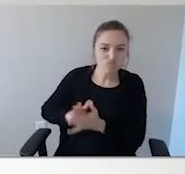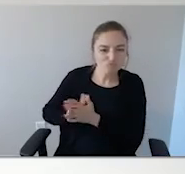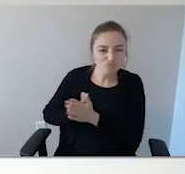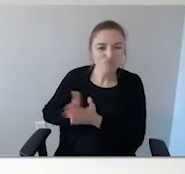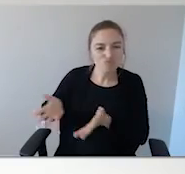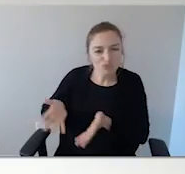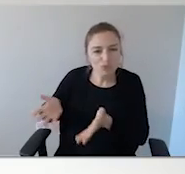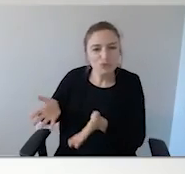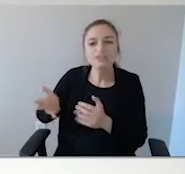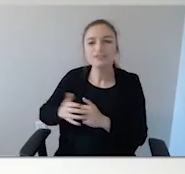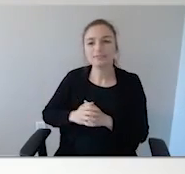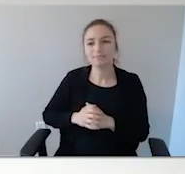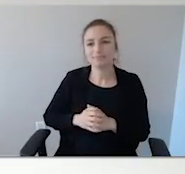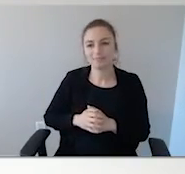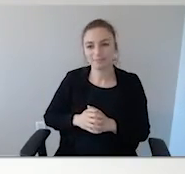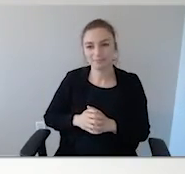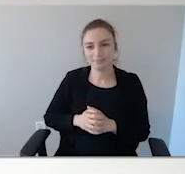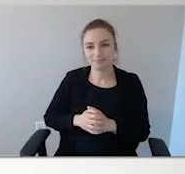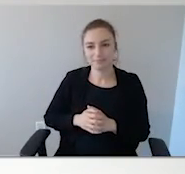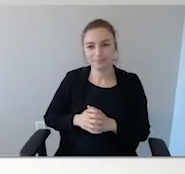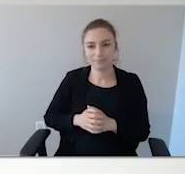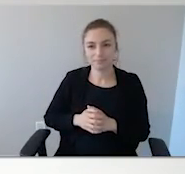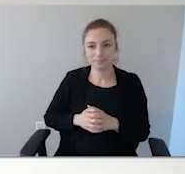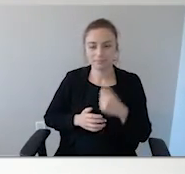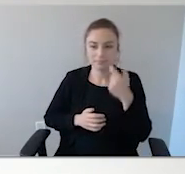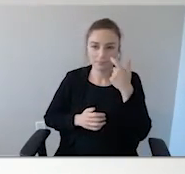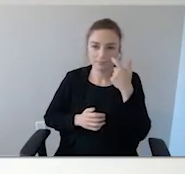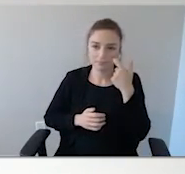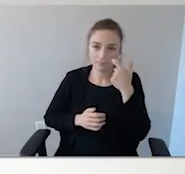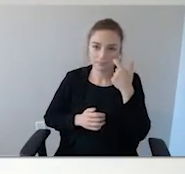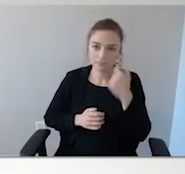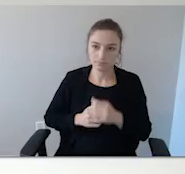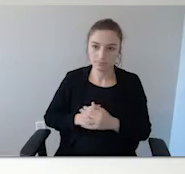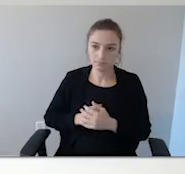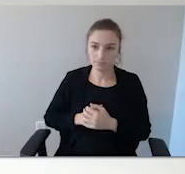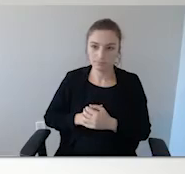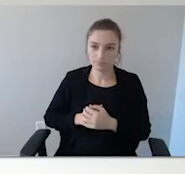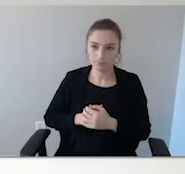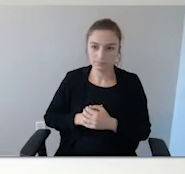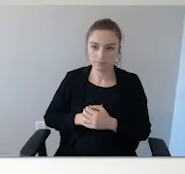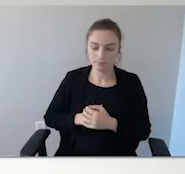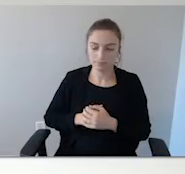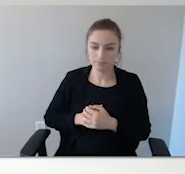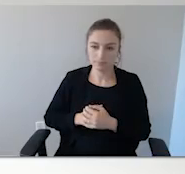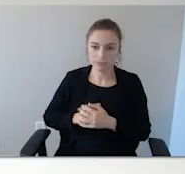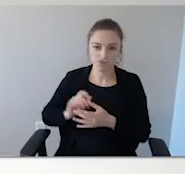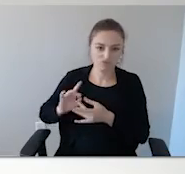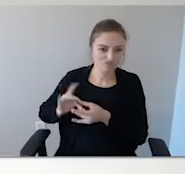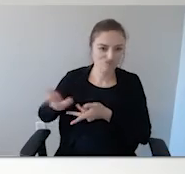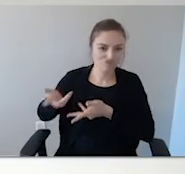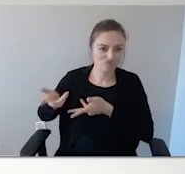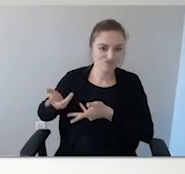What? I don't know what that means. This means something.